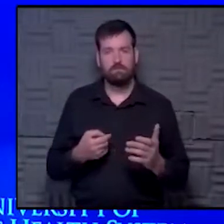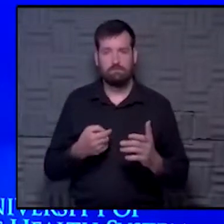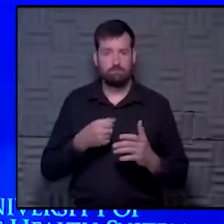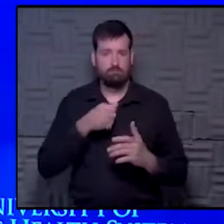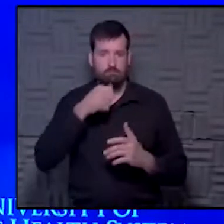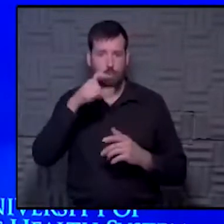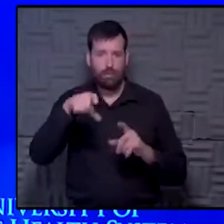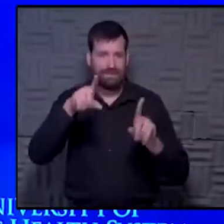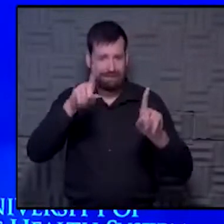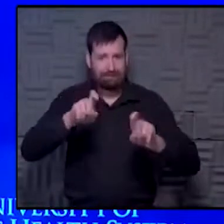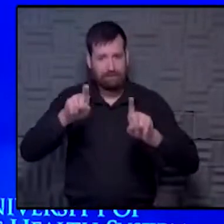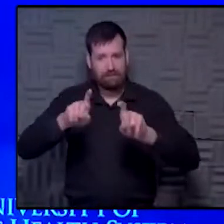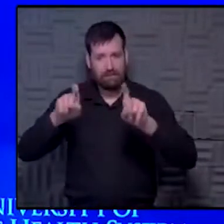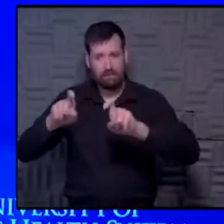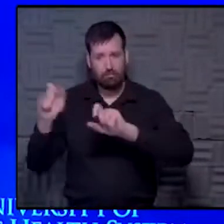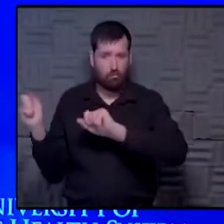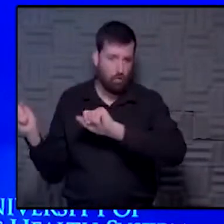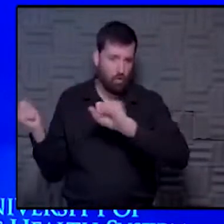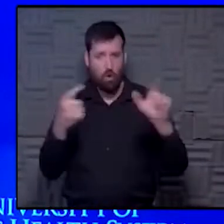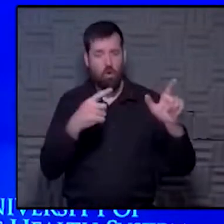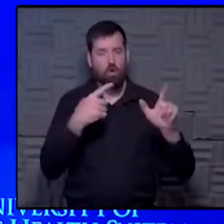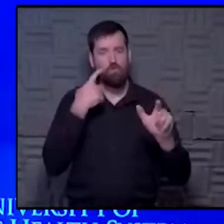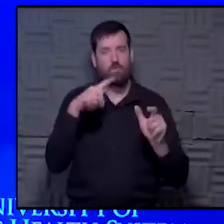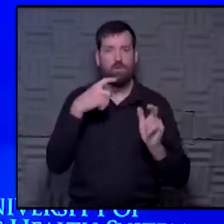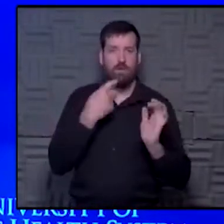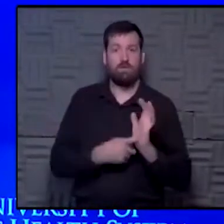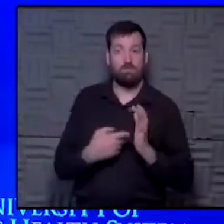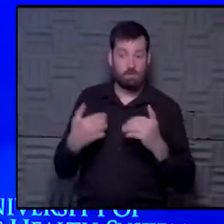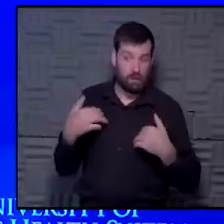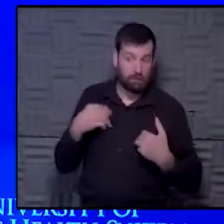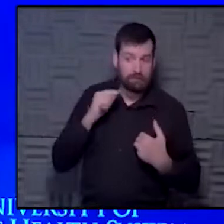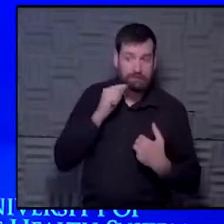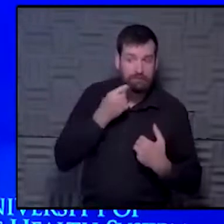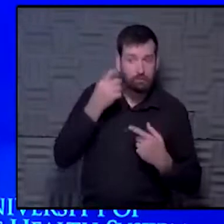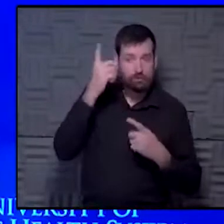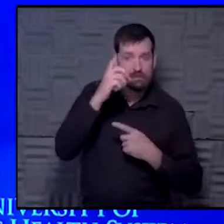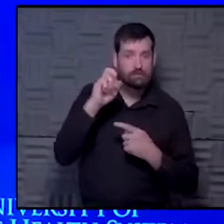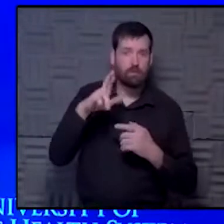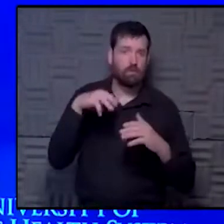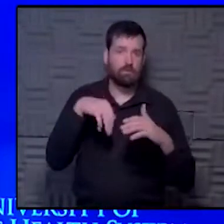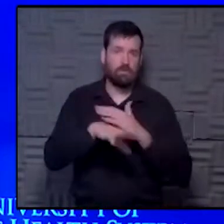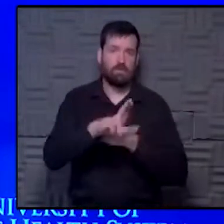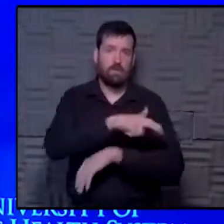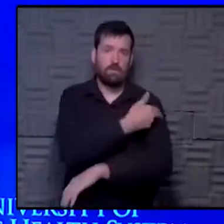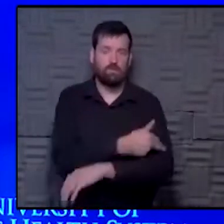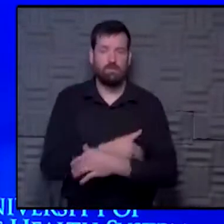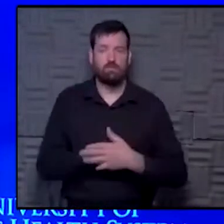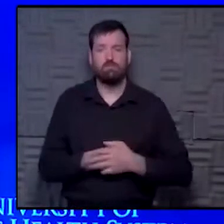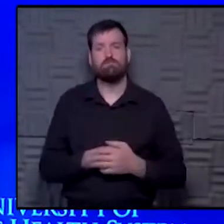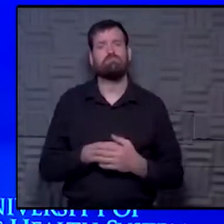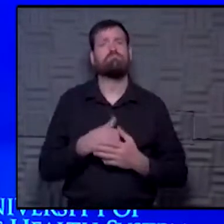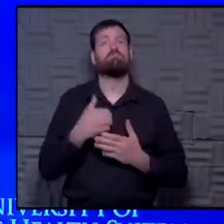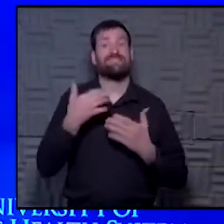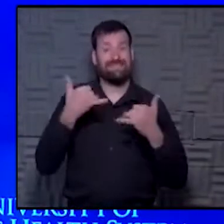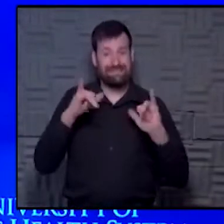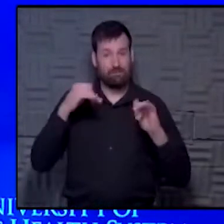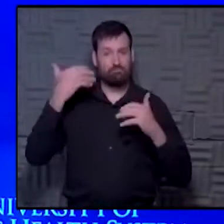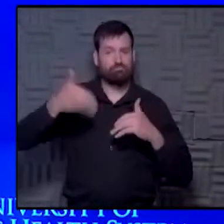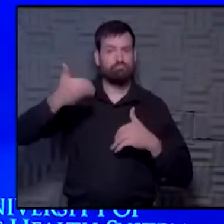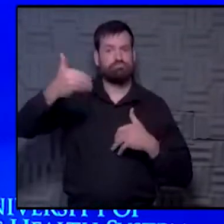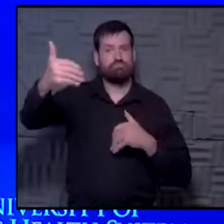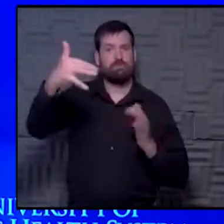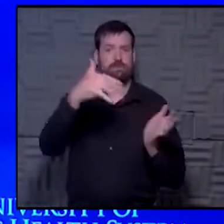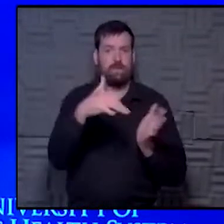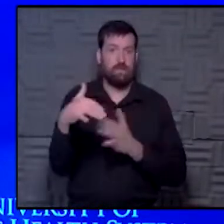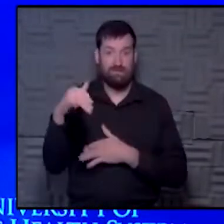testing of everyone vaccinated to see if they have severe disease or need to be in the hospital. There are ongoing studies to look at just